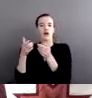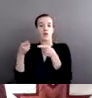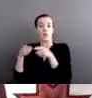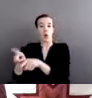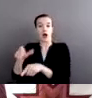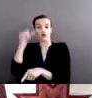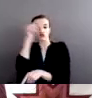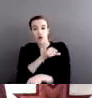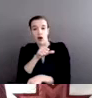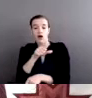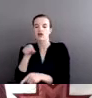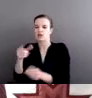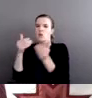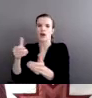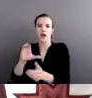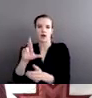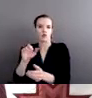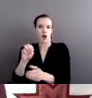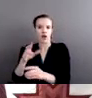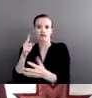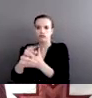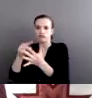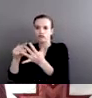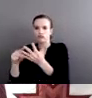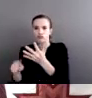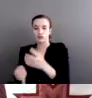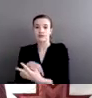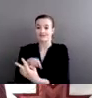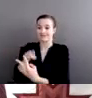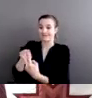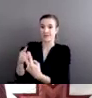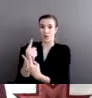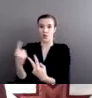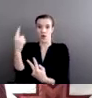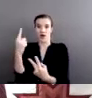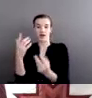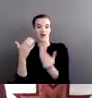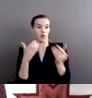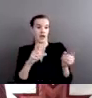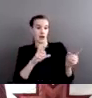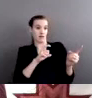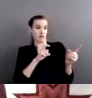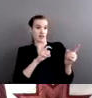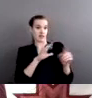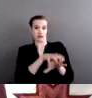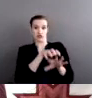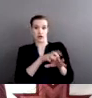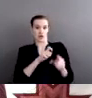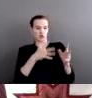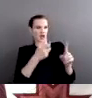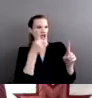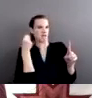One of the defendants actually punched a tribal police officer in the face. And the